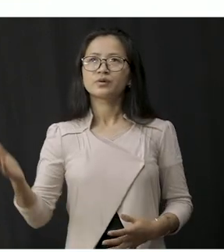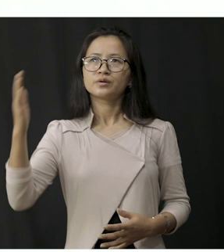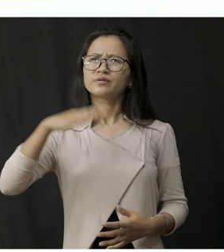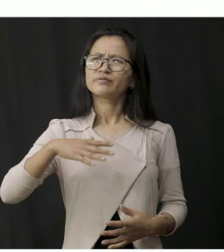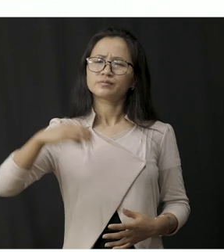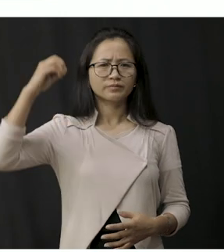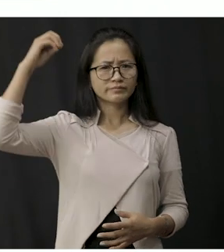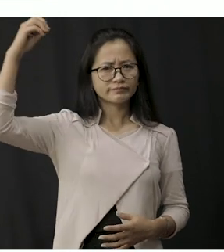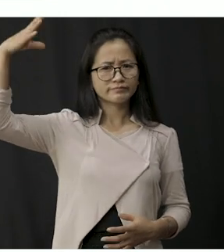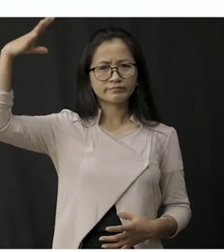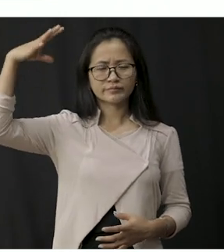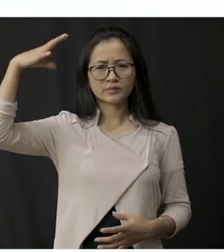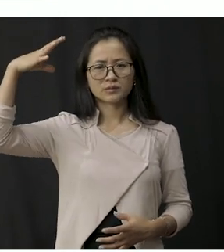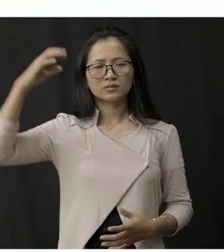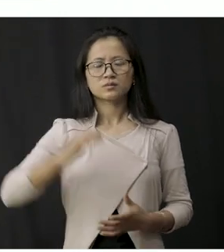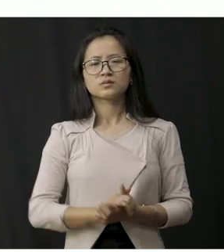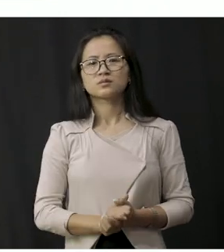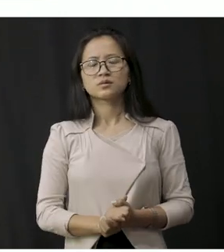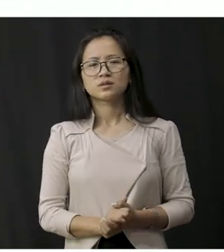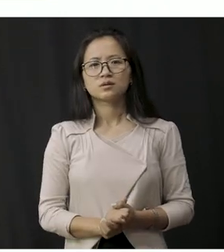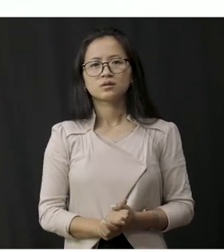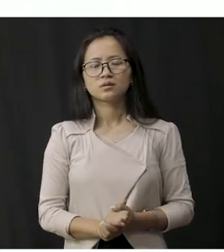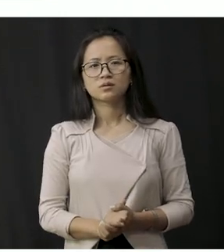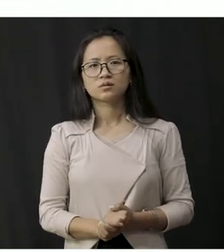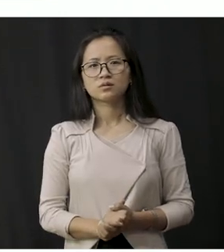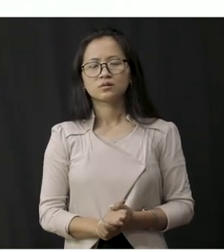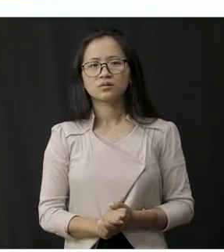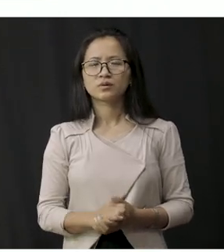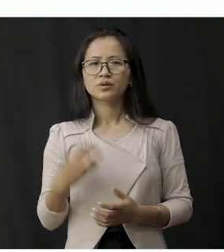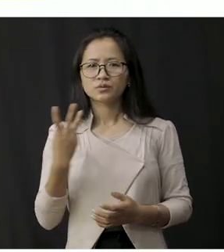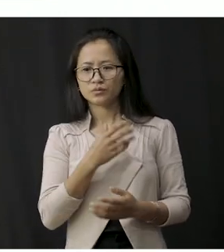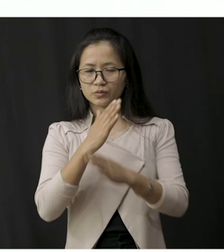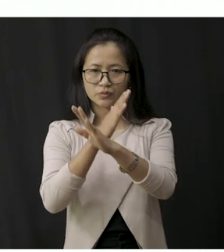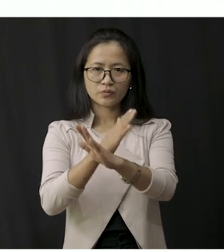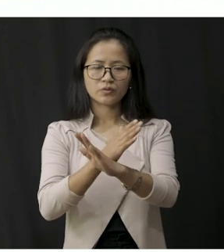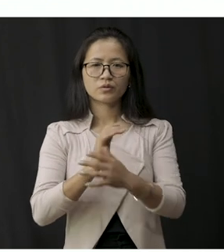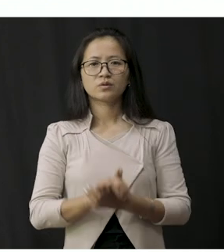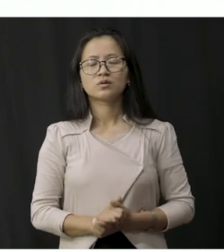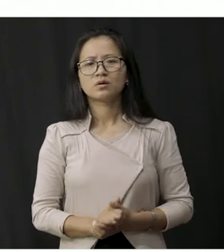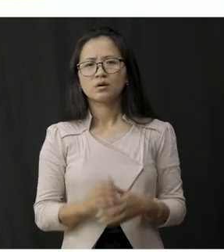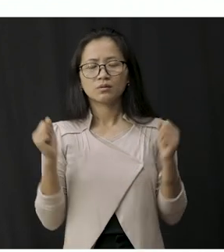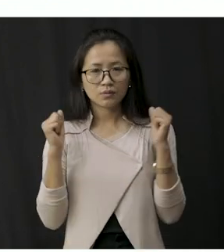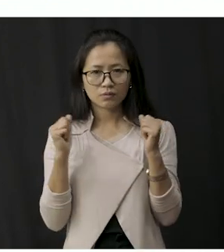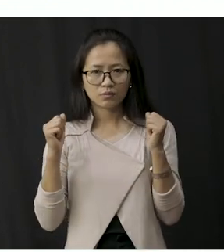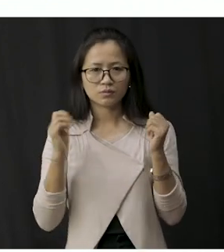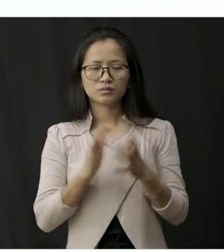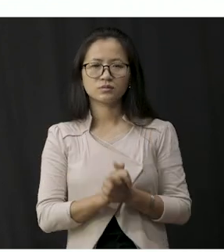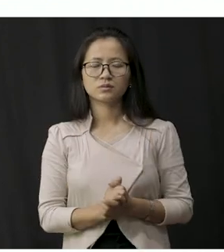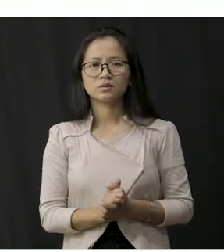the heat from the sun we also wear clothes to protect from the coal